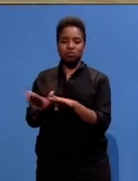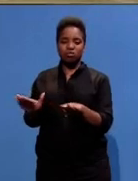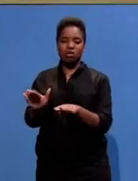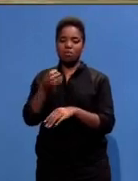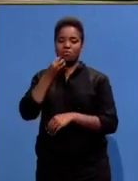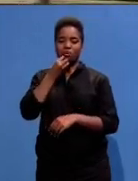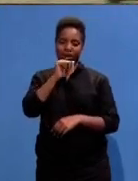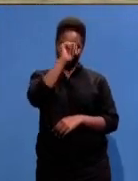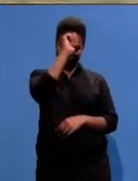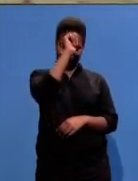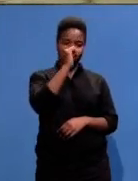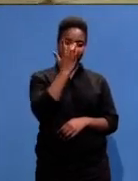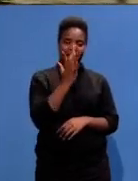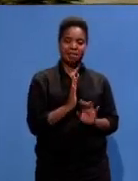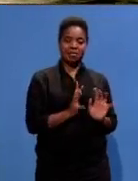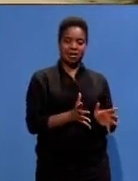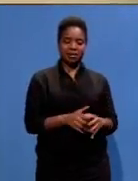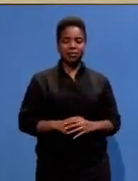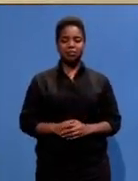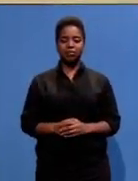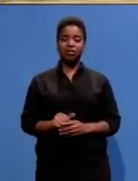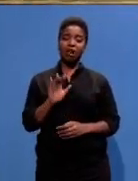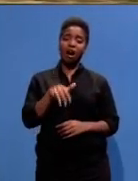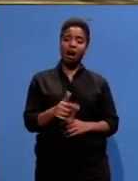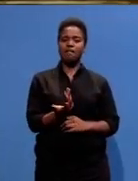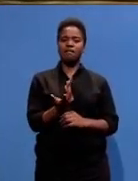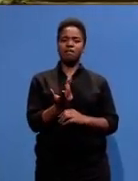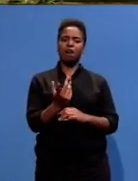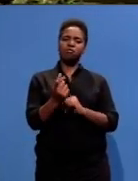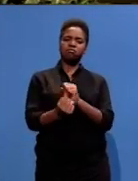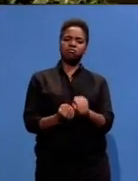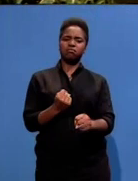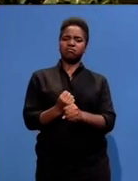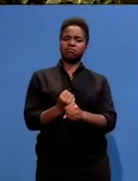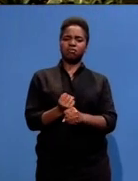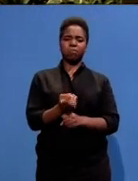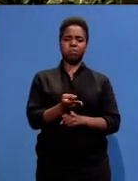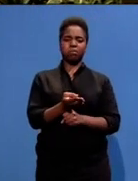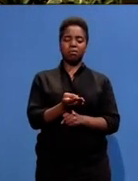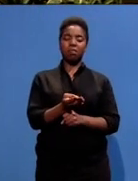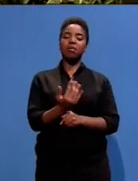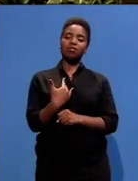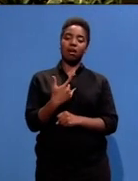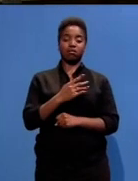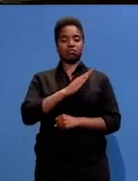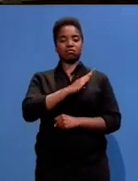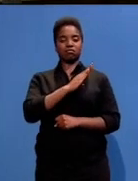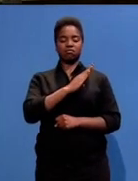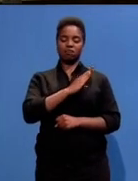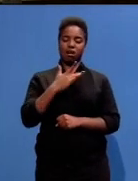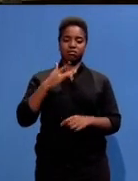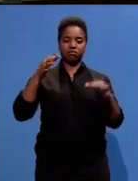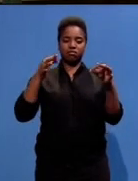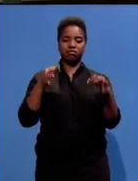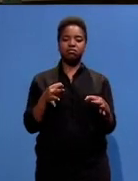After an eight-month trial, this was their stock reality. The defendants had made a collective decision. It was a